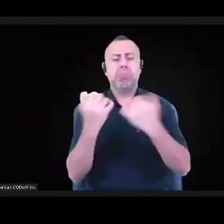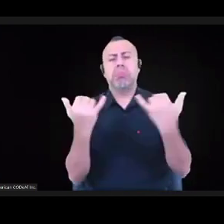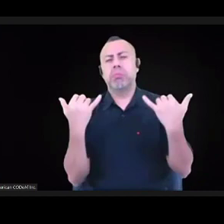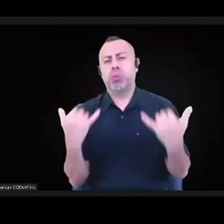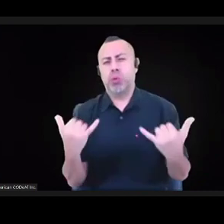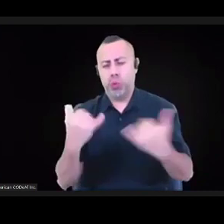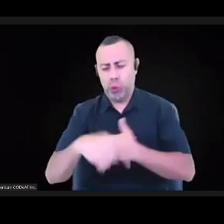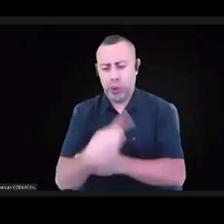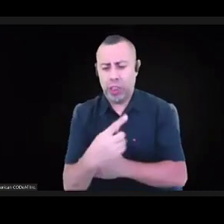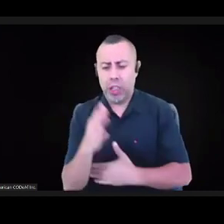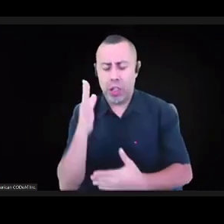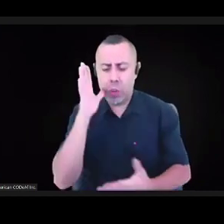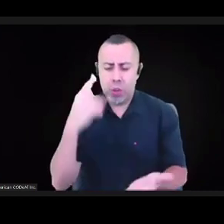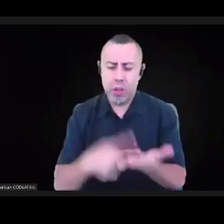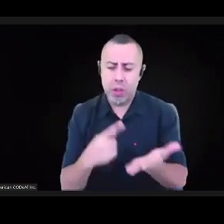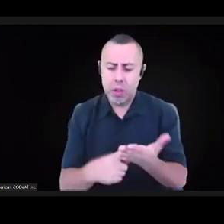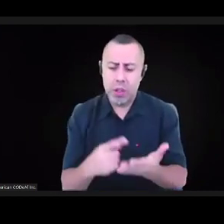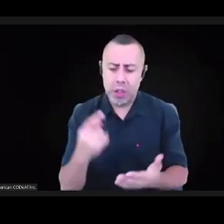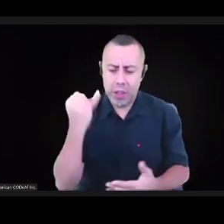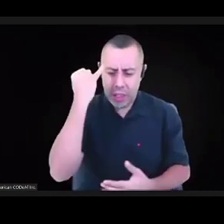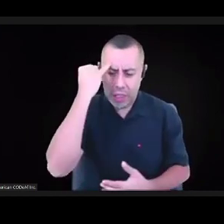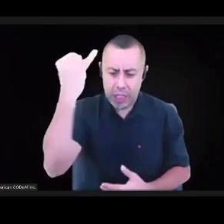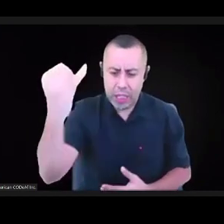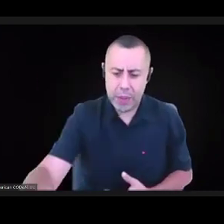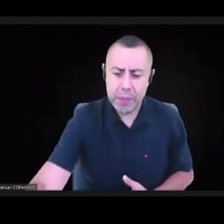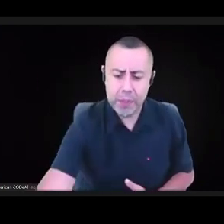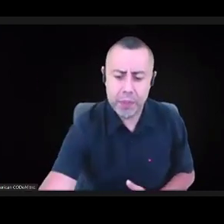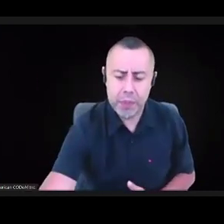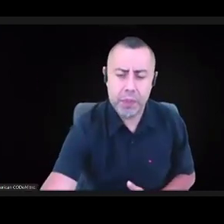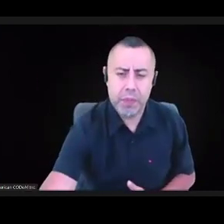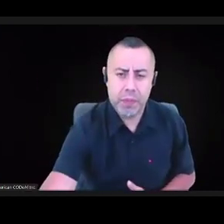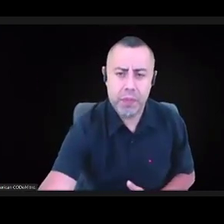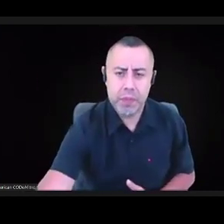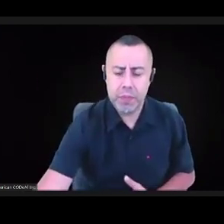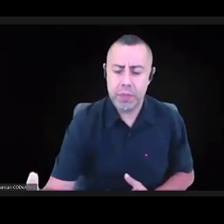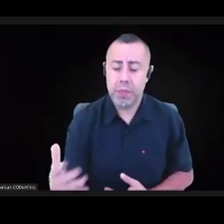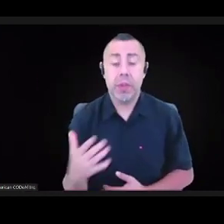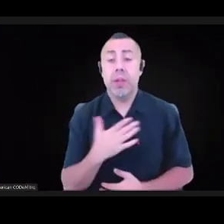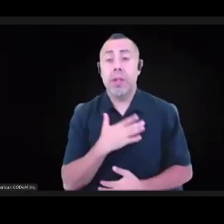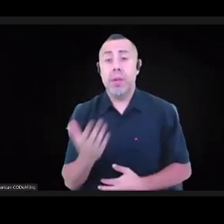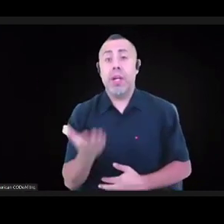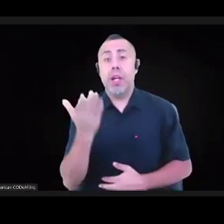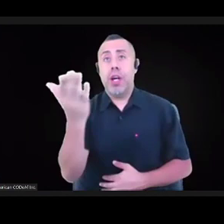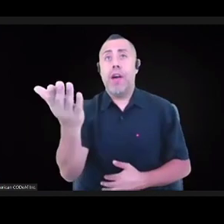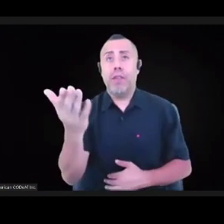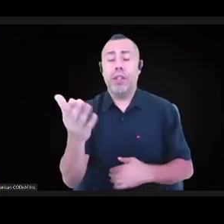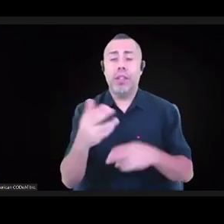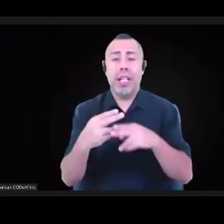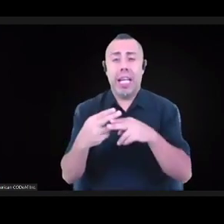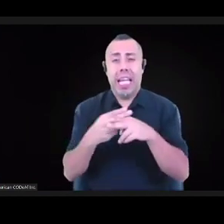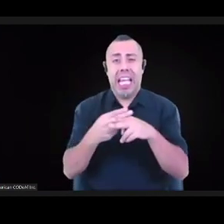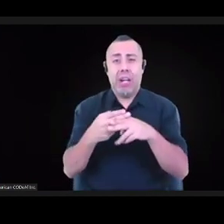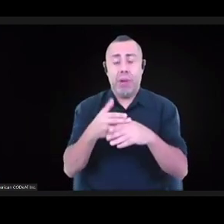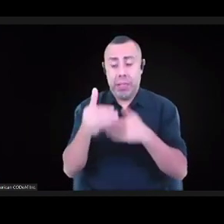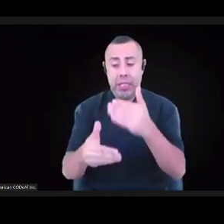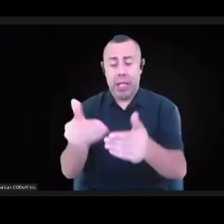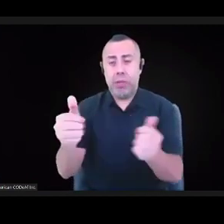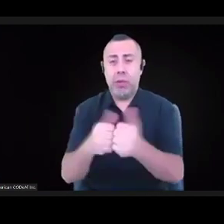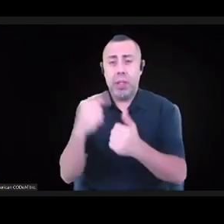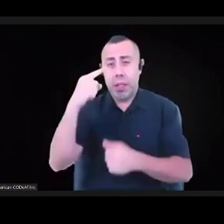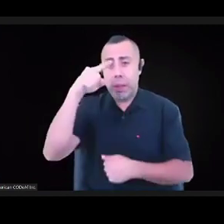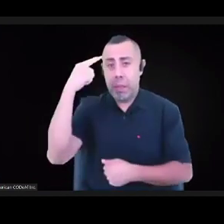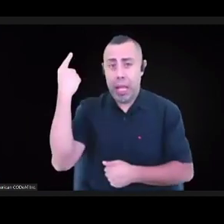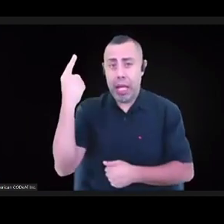well, what might interim steps look like, or what I'm offering here is black radical fractals. I'll talk a little bit more about that definition, but